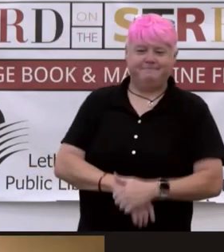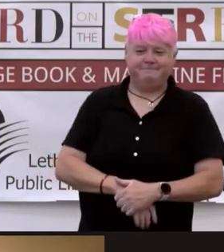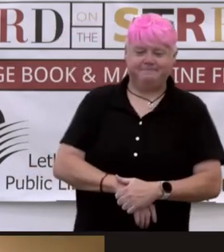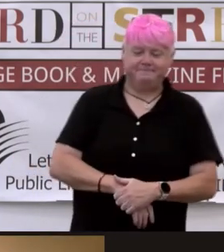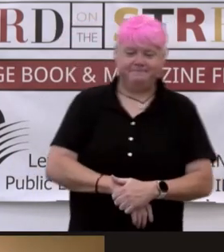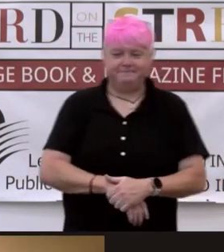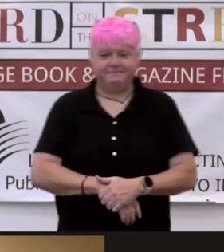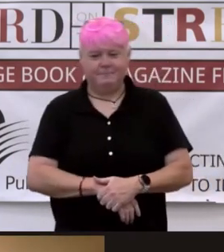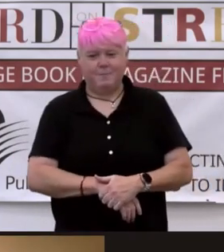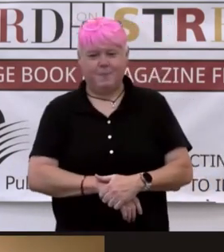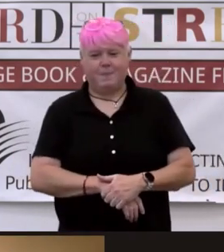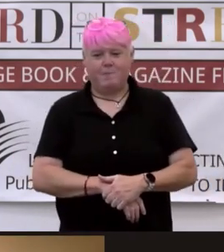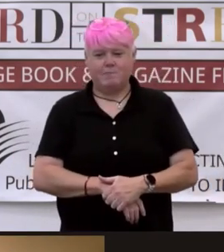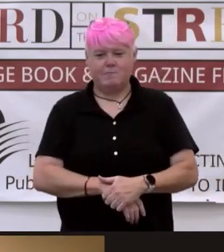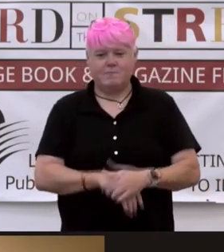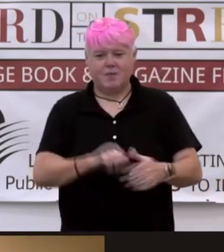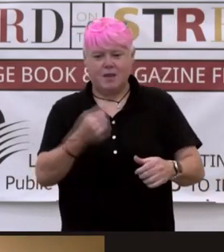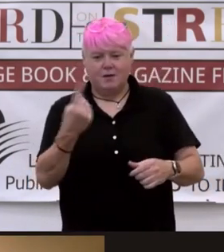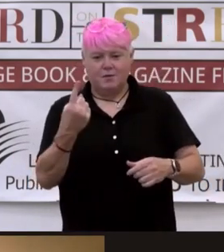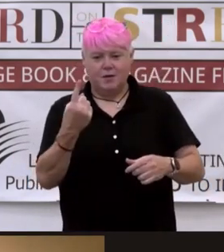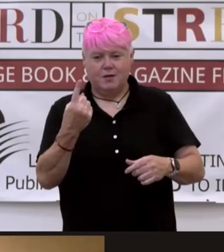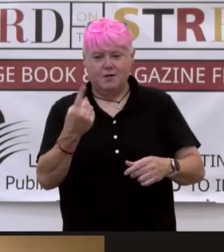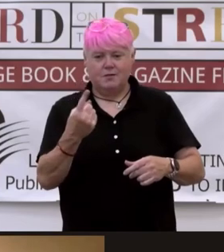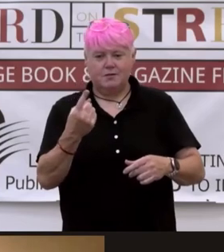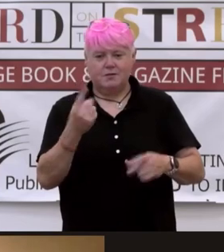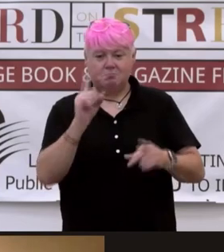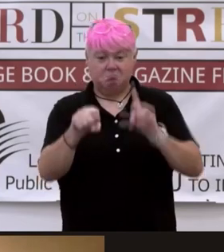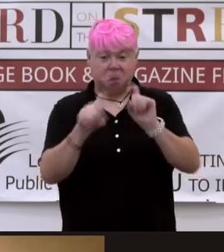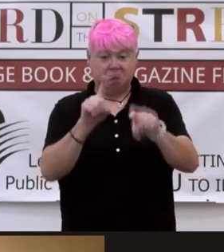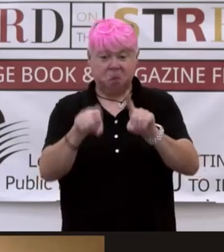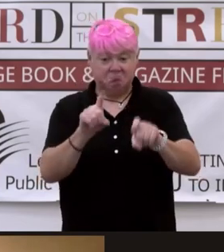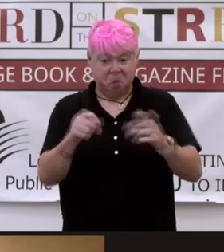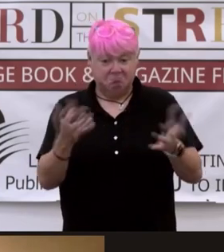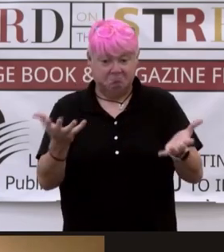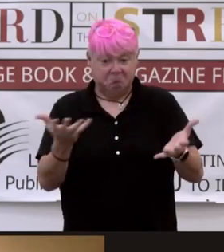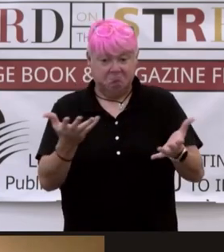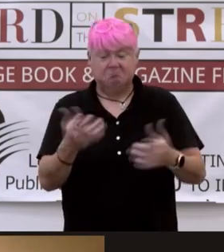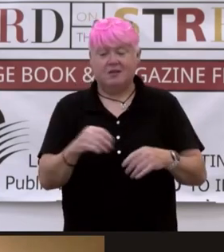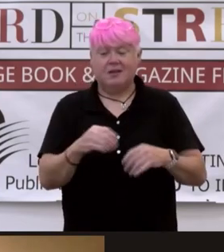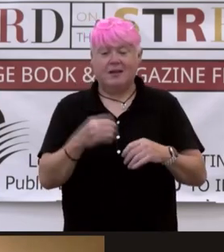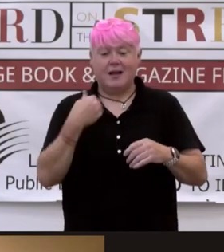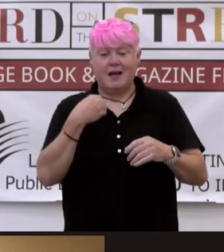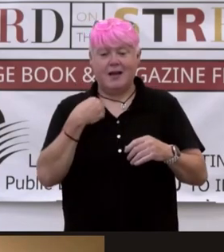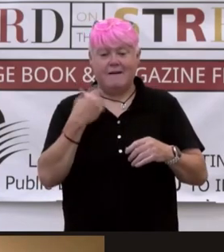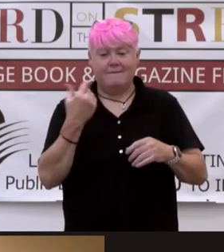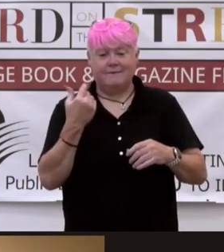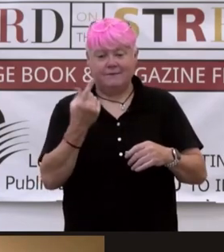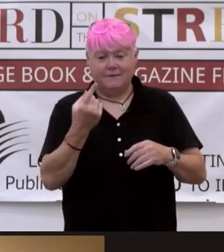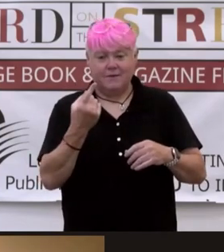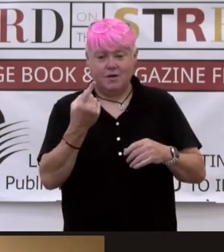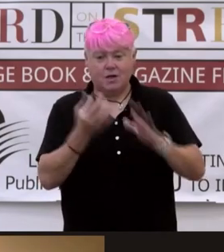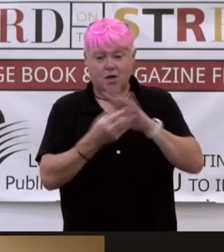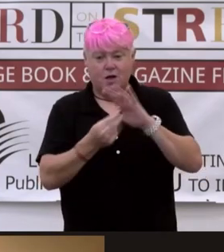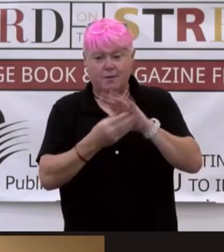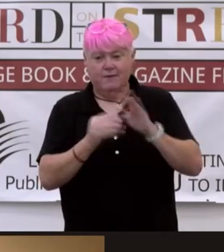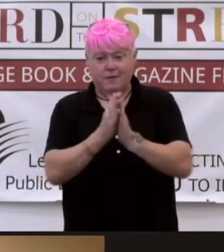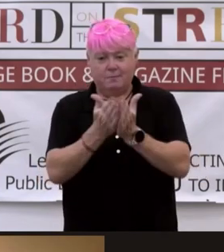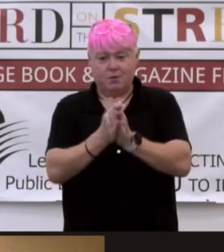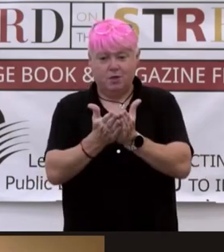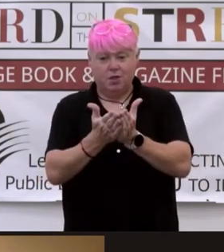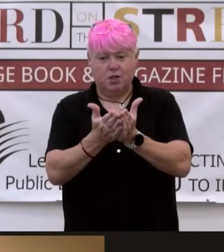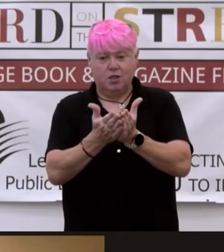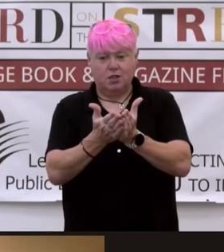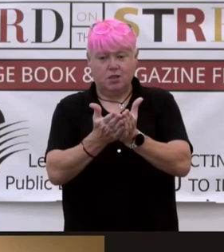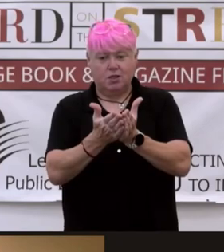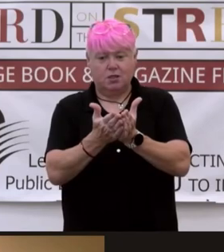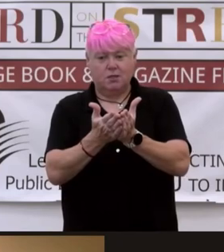Awesome. Yeah. Anybody else with questions, toss them on in. And then, like I said, I have a copy of the book. I think I said I'm getting